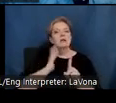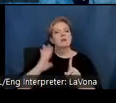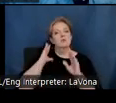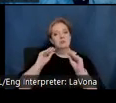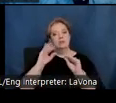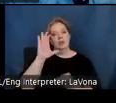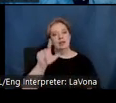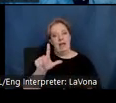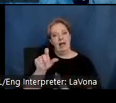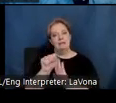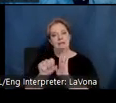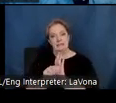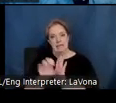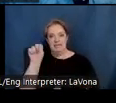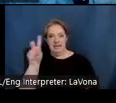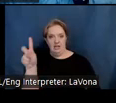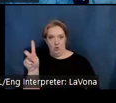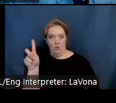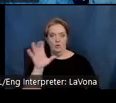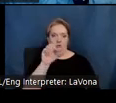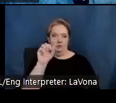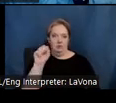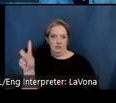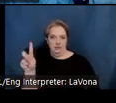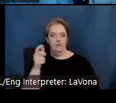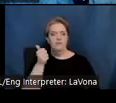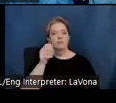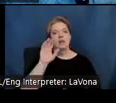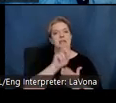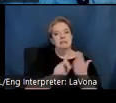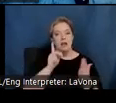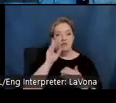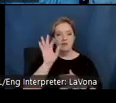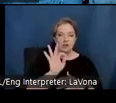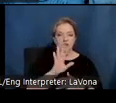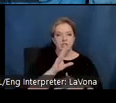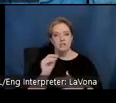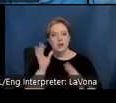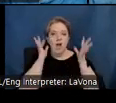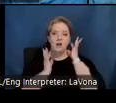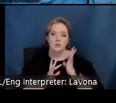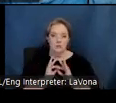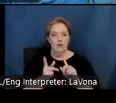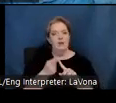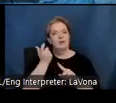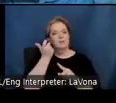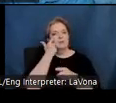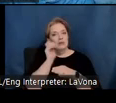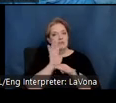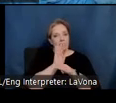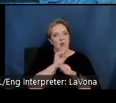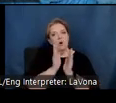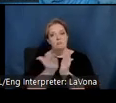whose designs and furniture and jewelry are the subject of a recent video and book made possible by the Malouf Foundation.